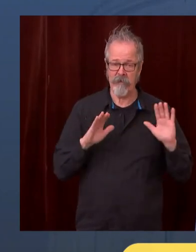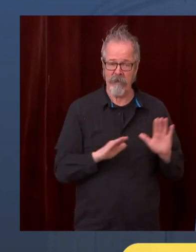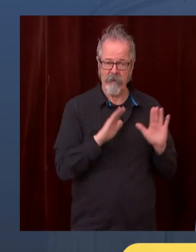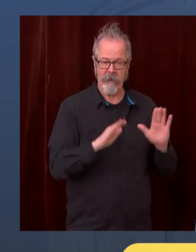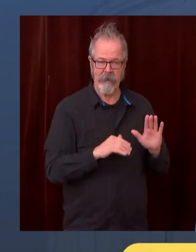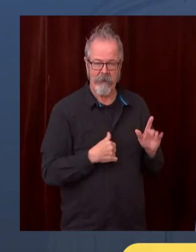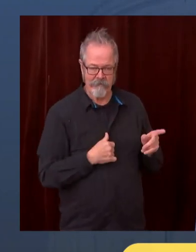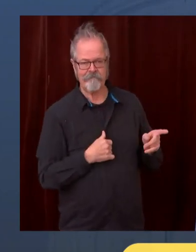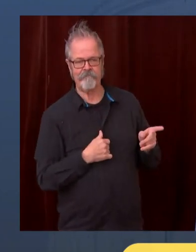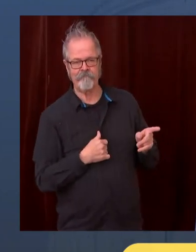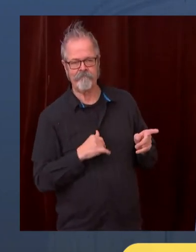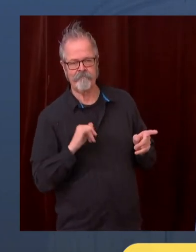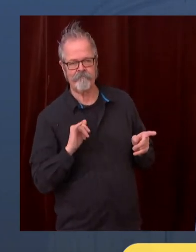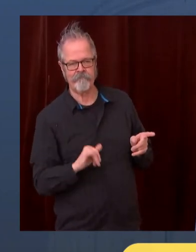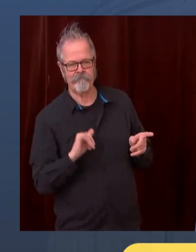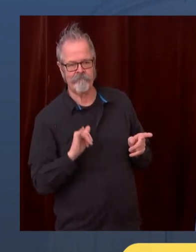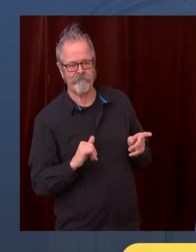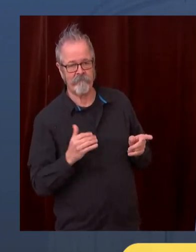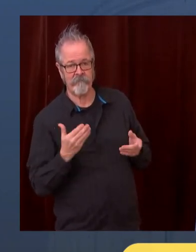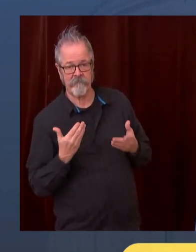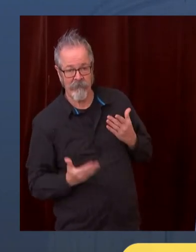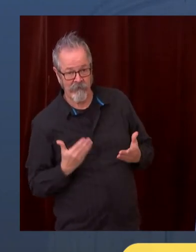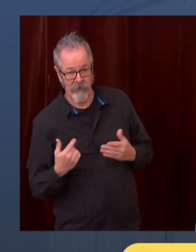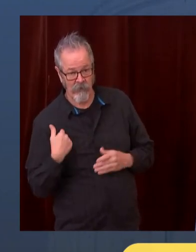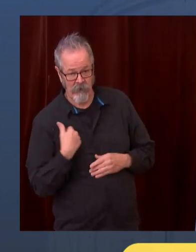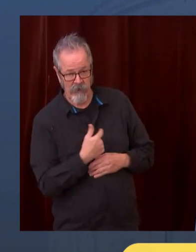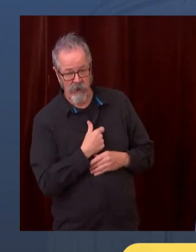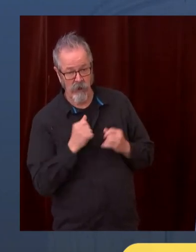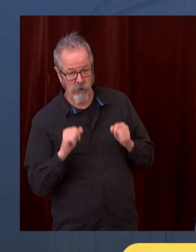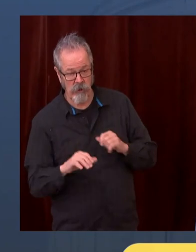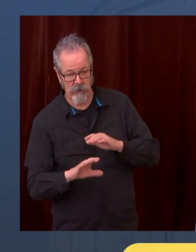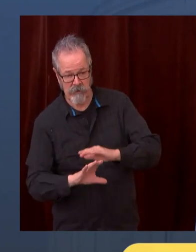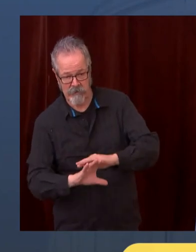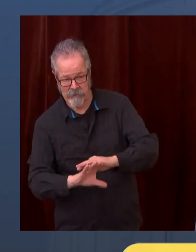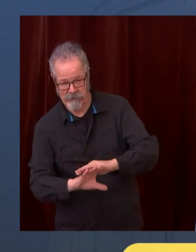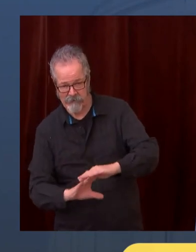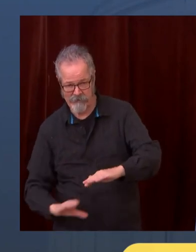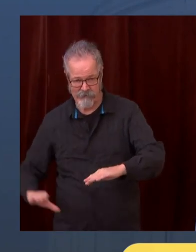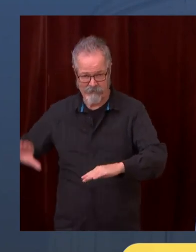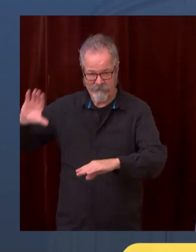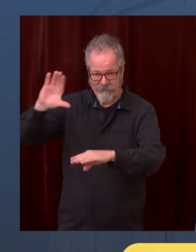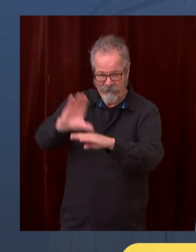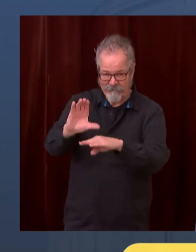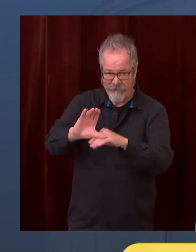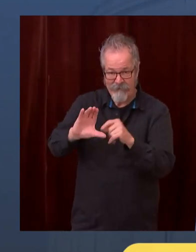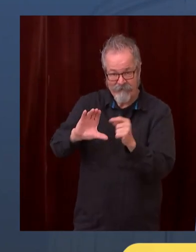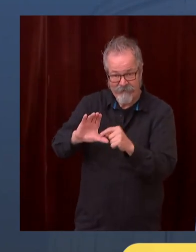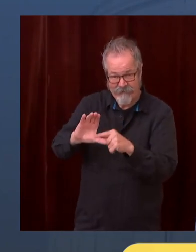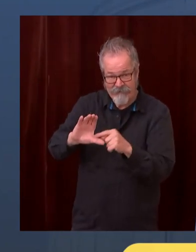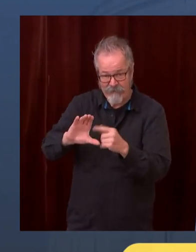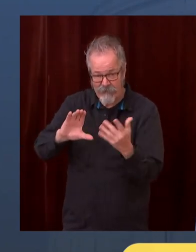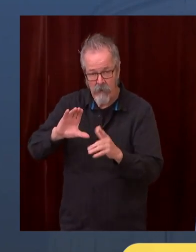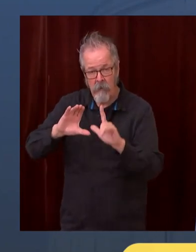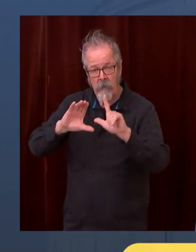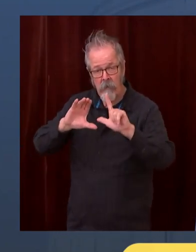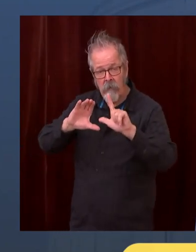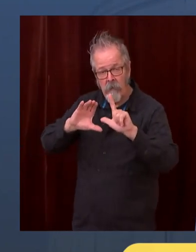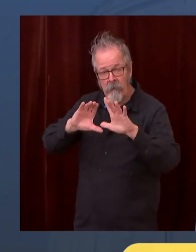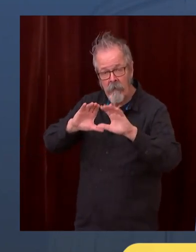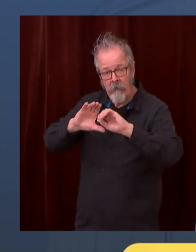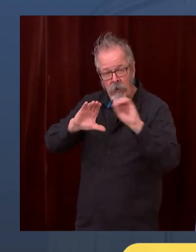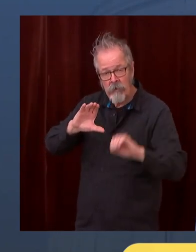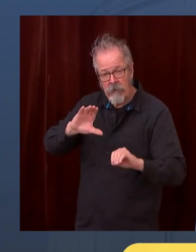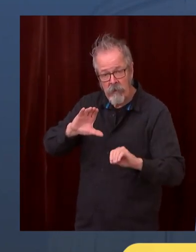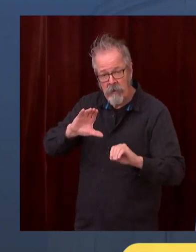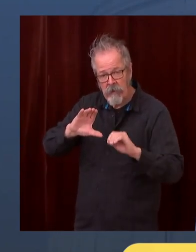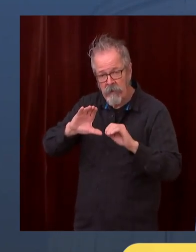the media could have made it more clear. But what is clear now is that the supply chain is very robust. There is no reason for hoarding. And I hope